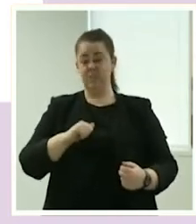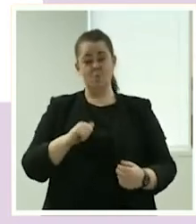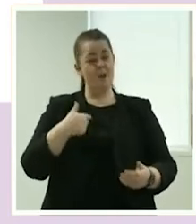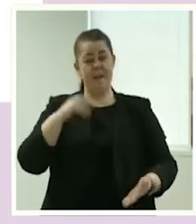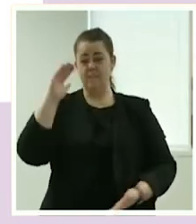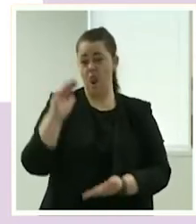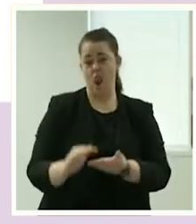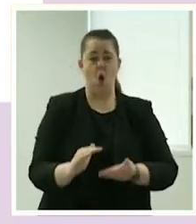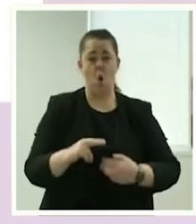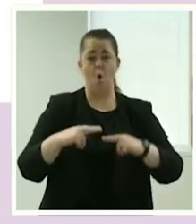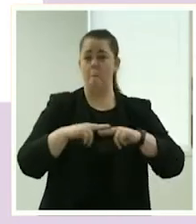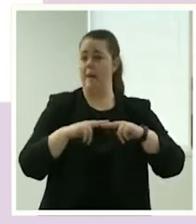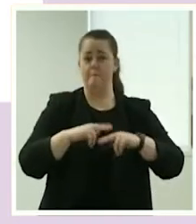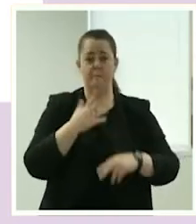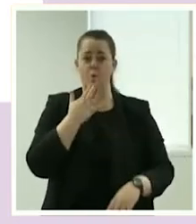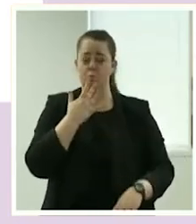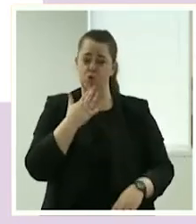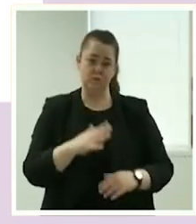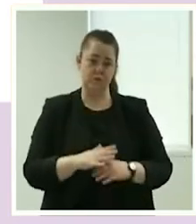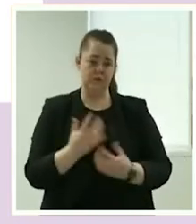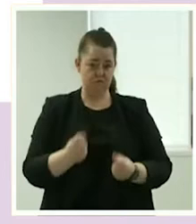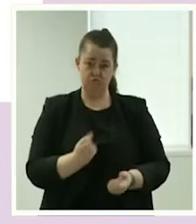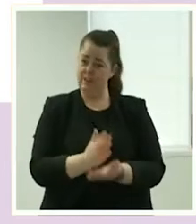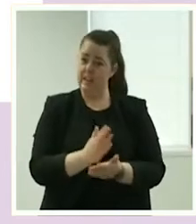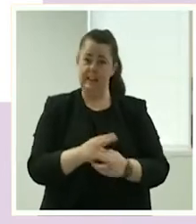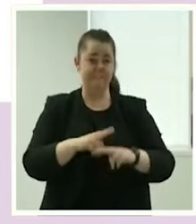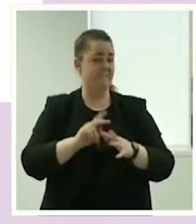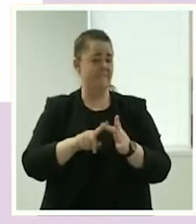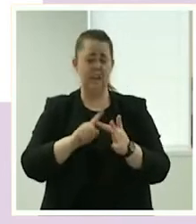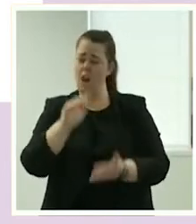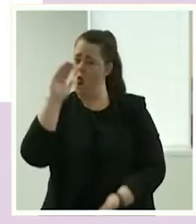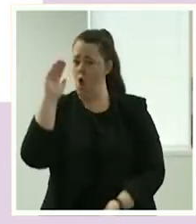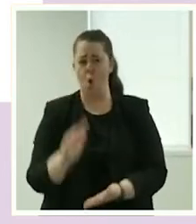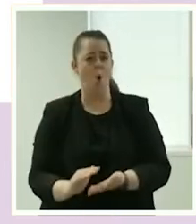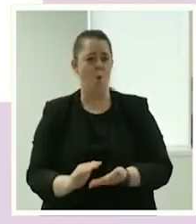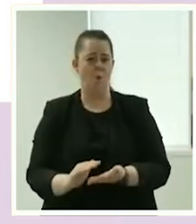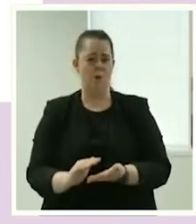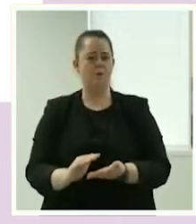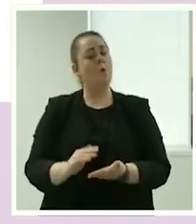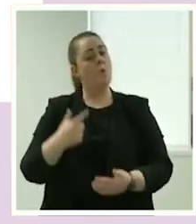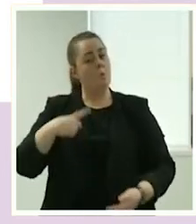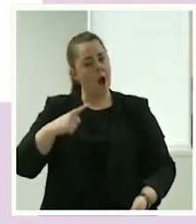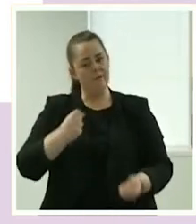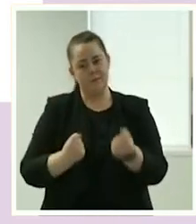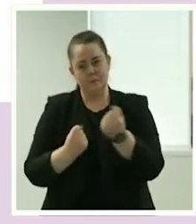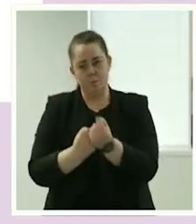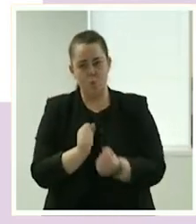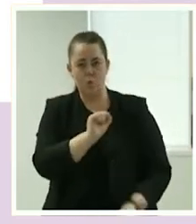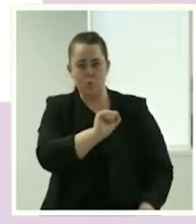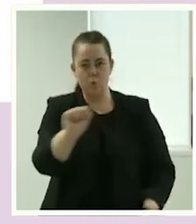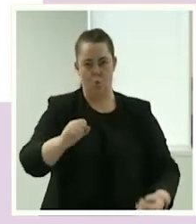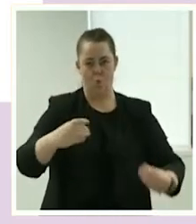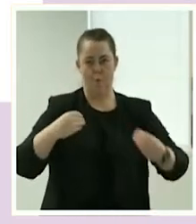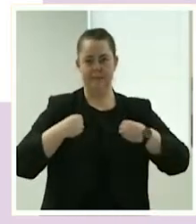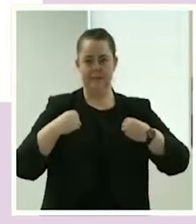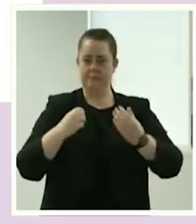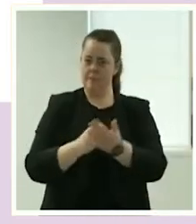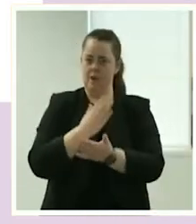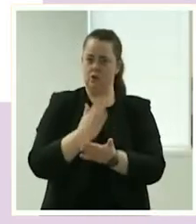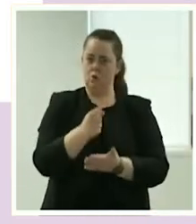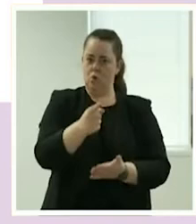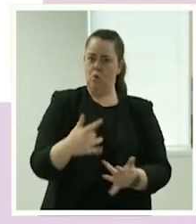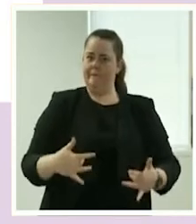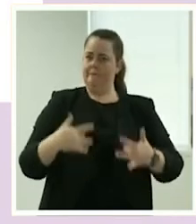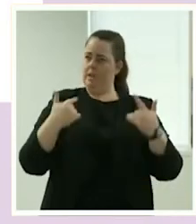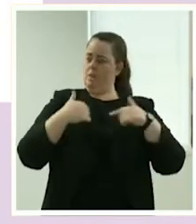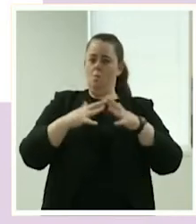your own rates is really enabling you to build your business. And it's designed to ensure you're feeling valued for the work you do and you can build your